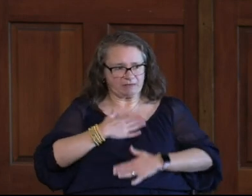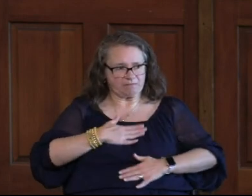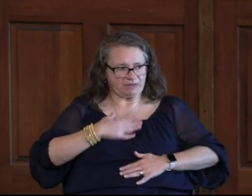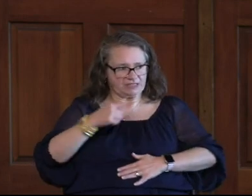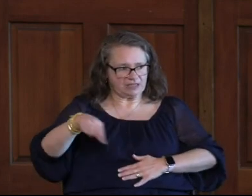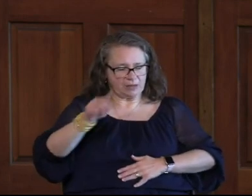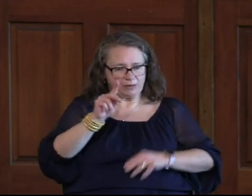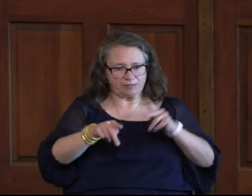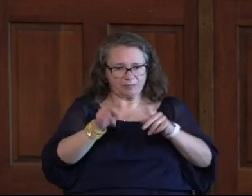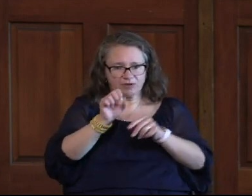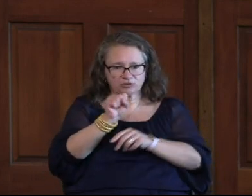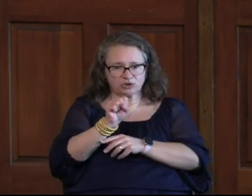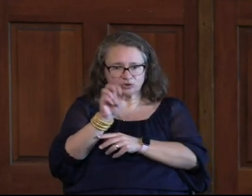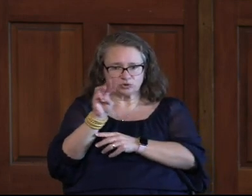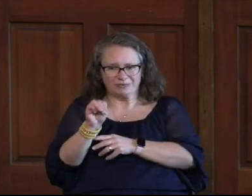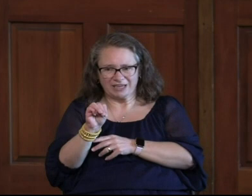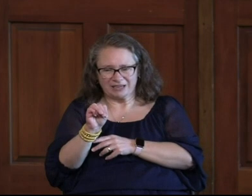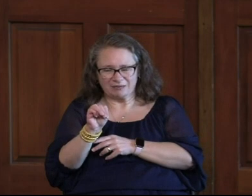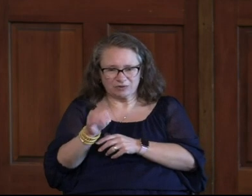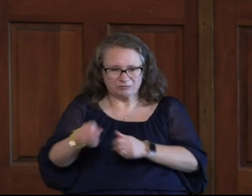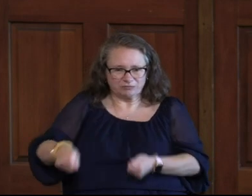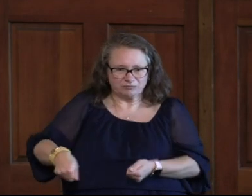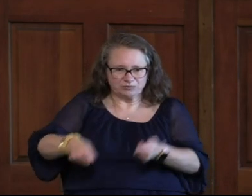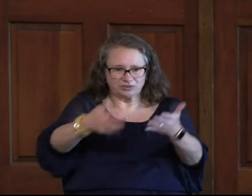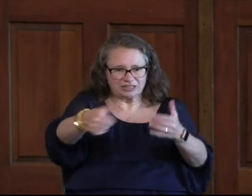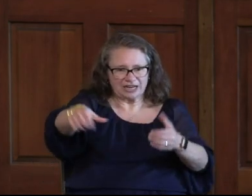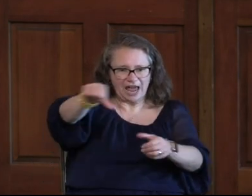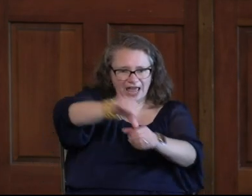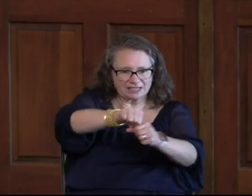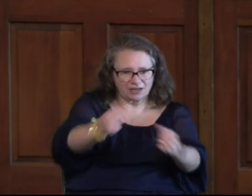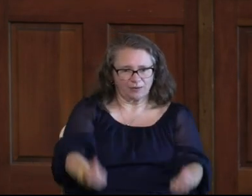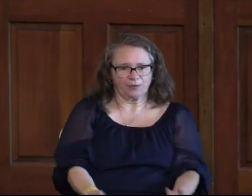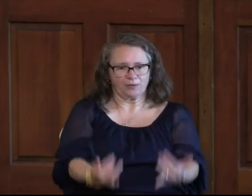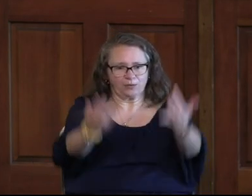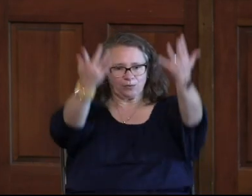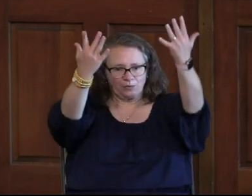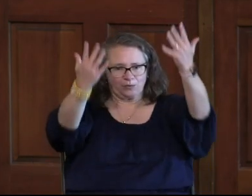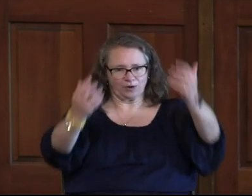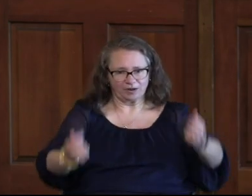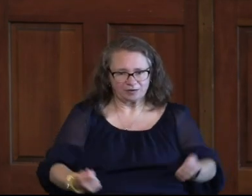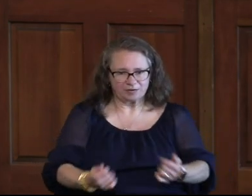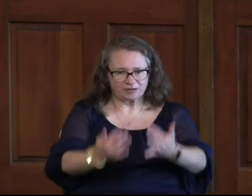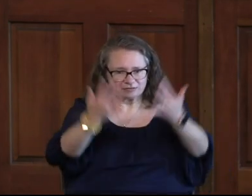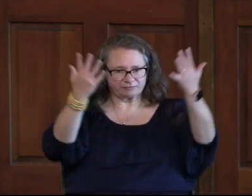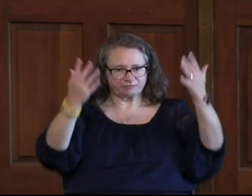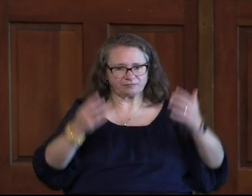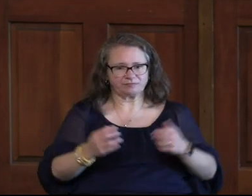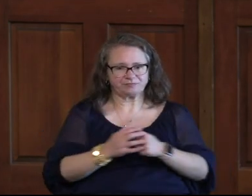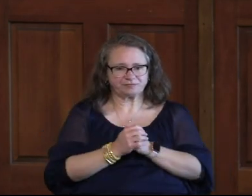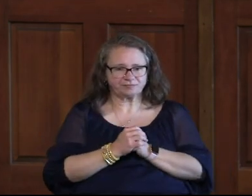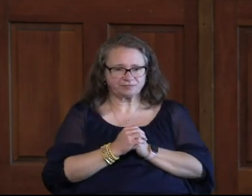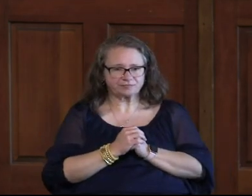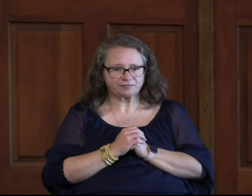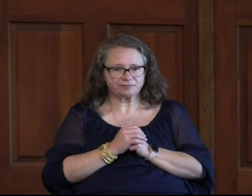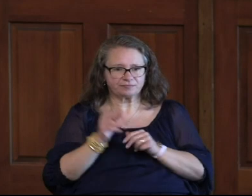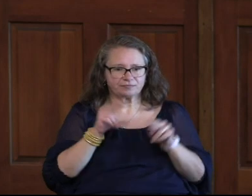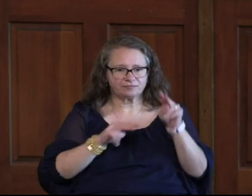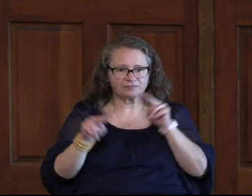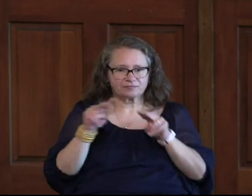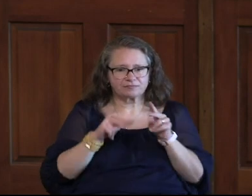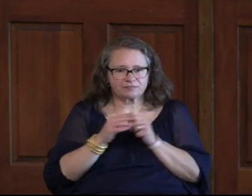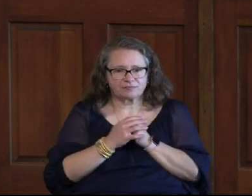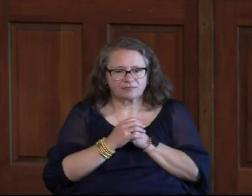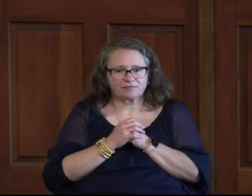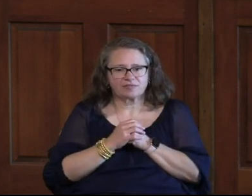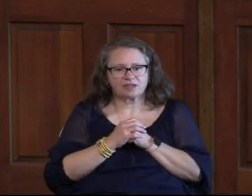People Social Media Is Like Gasoline It's Like Let's Just Throw A Little Bit Of Gas On That Fire How About That Let's See What Happens There